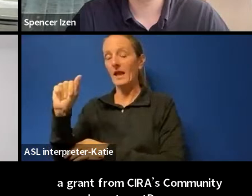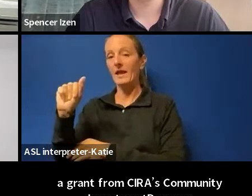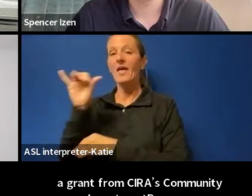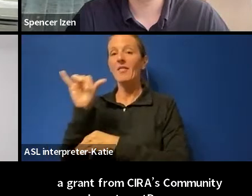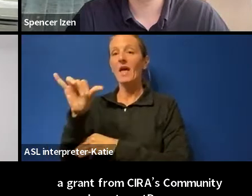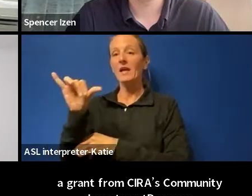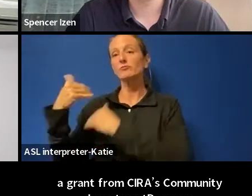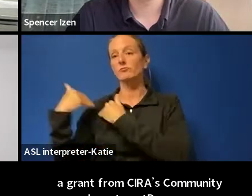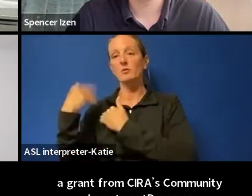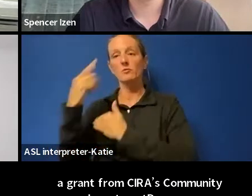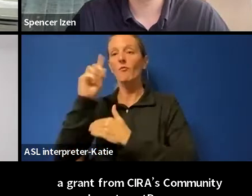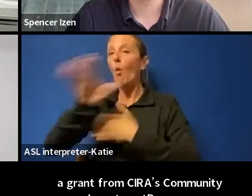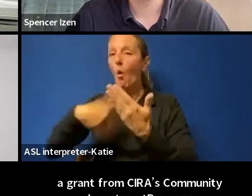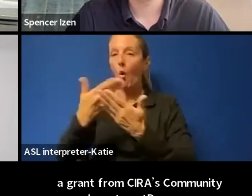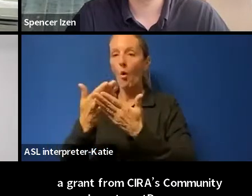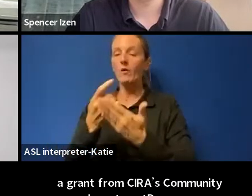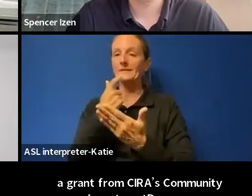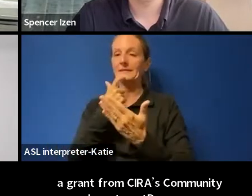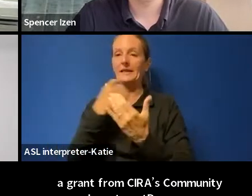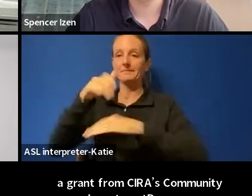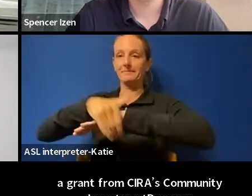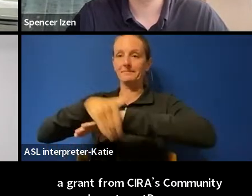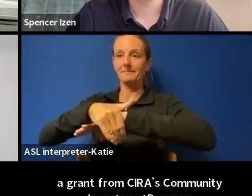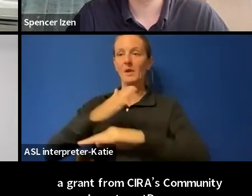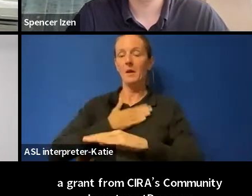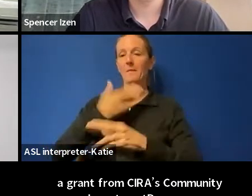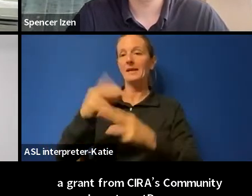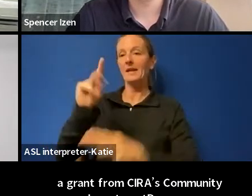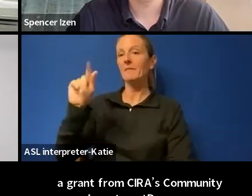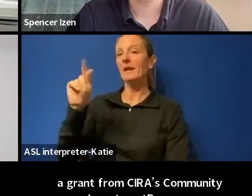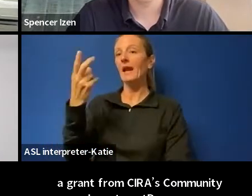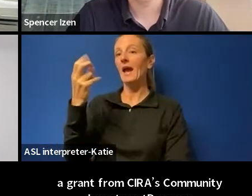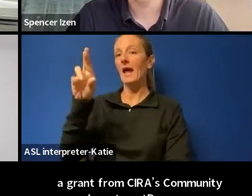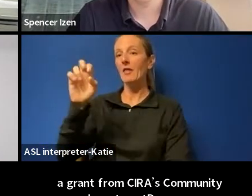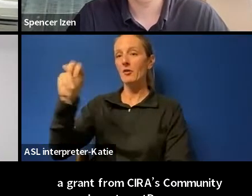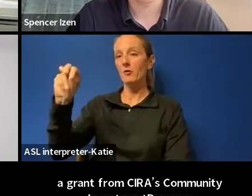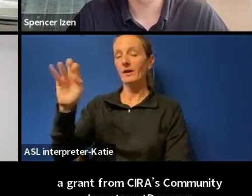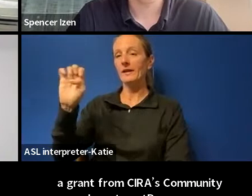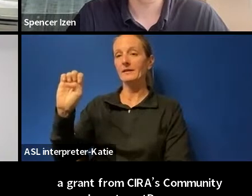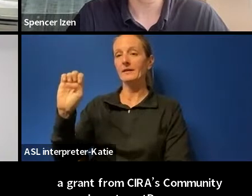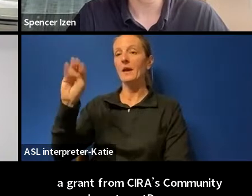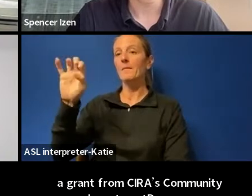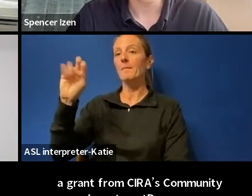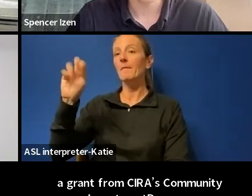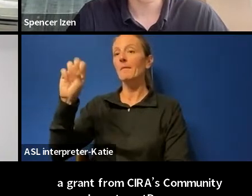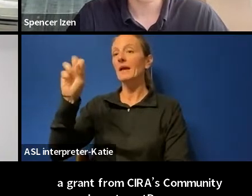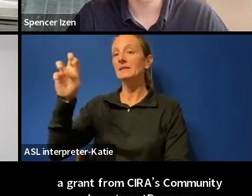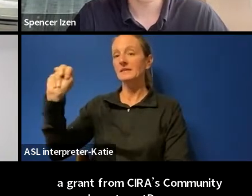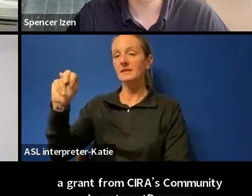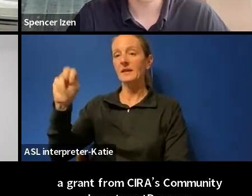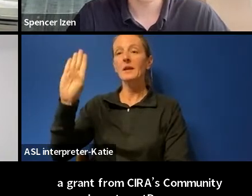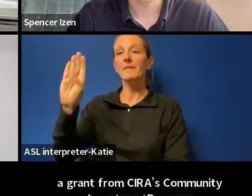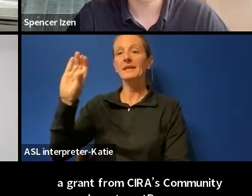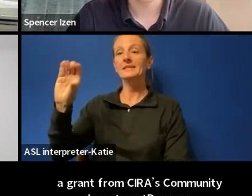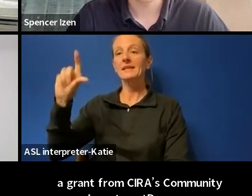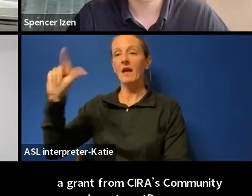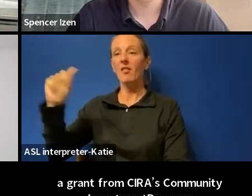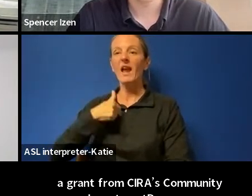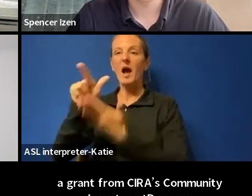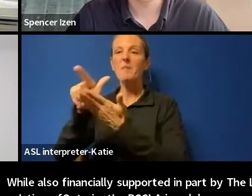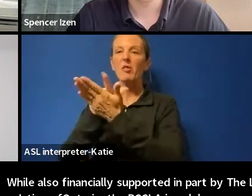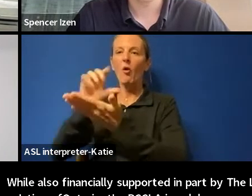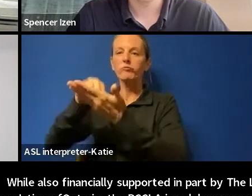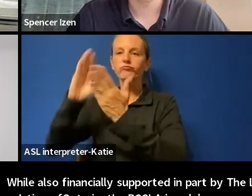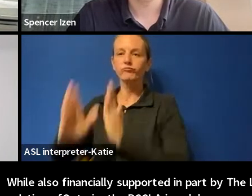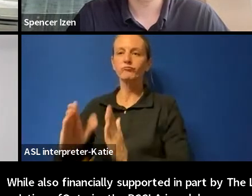of tonight's content. My name is Katherine Benson, I'm a summer law student at the BCCLA, and it's my pleasure to moderate tonight's panel